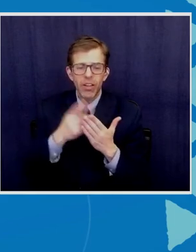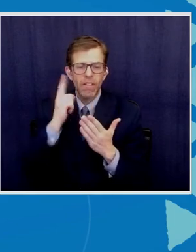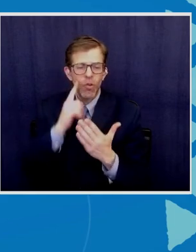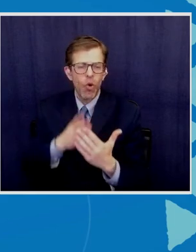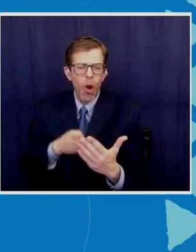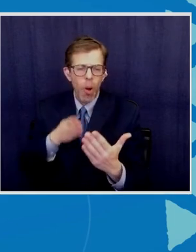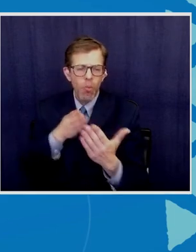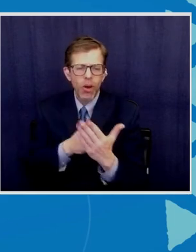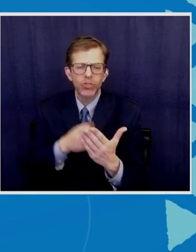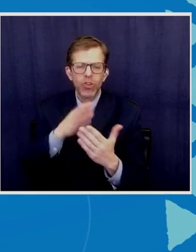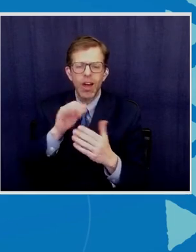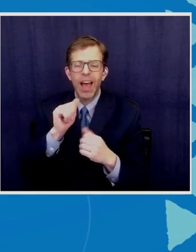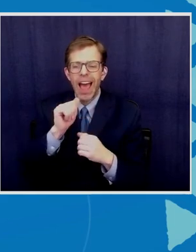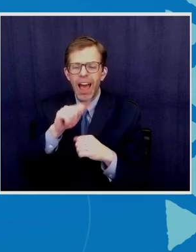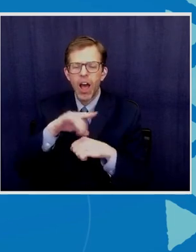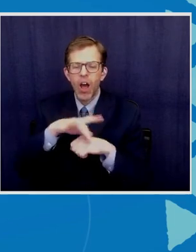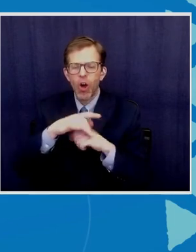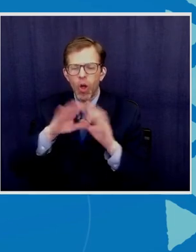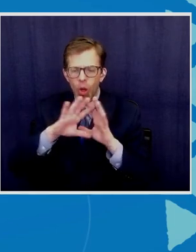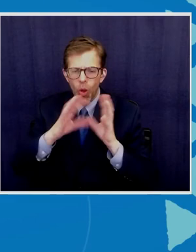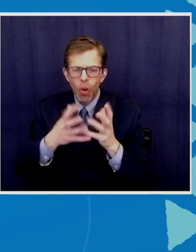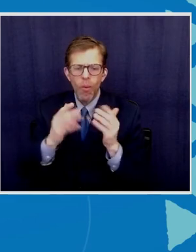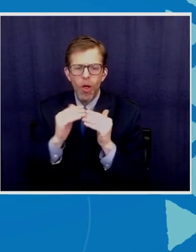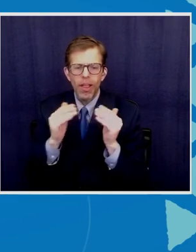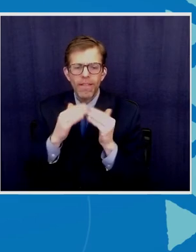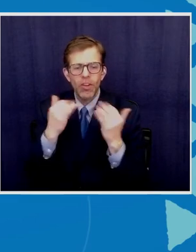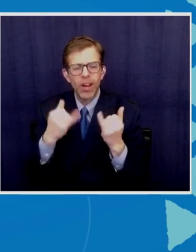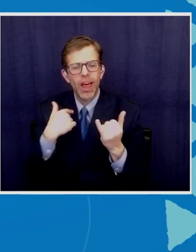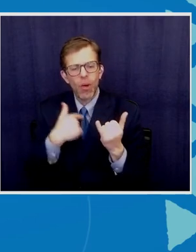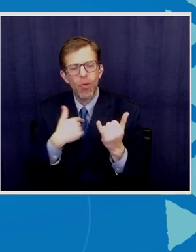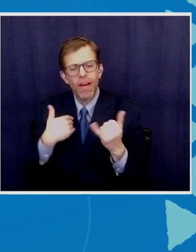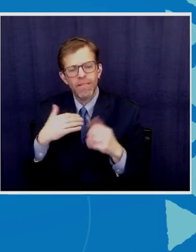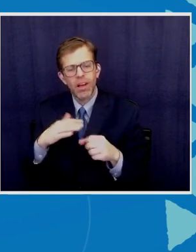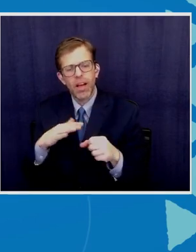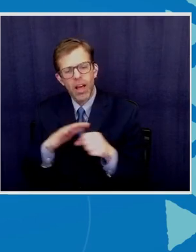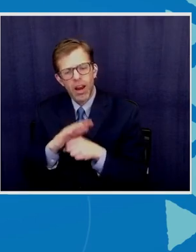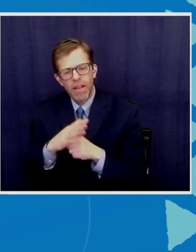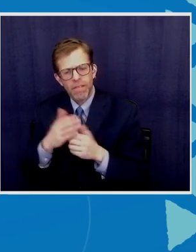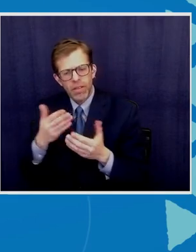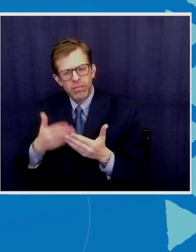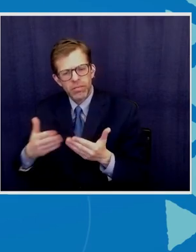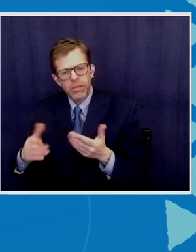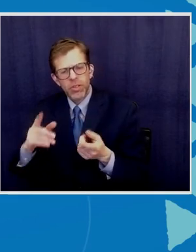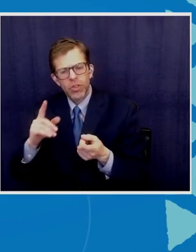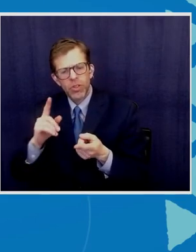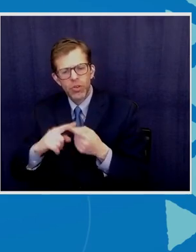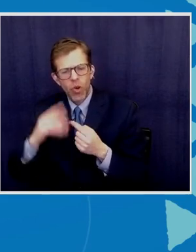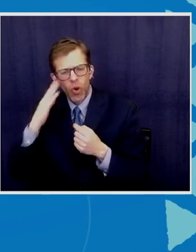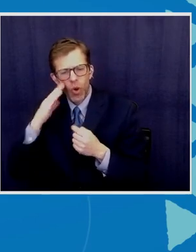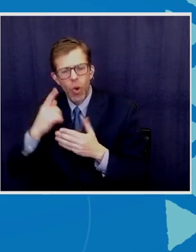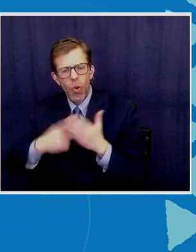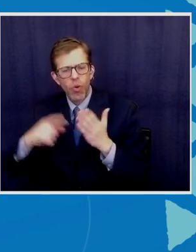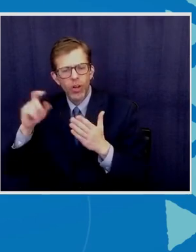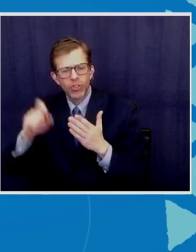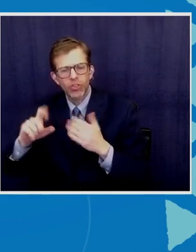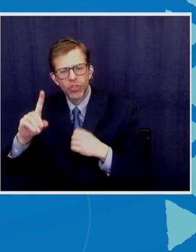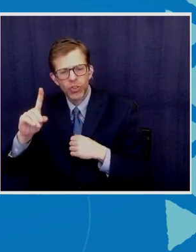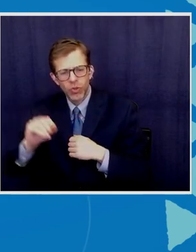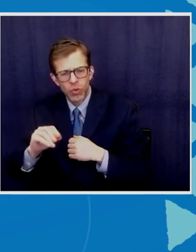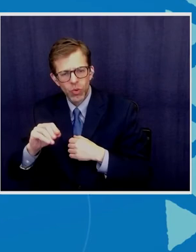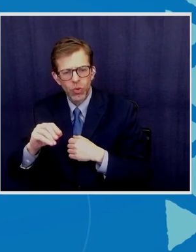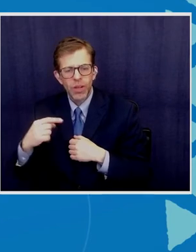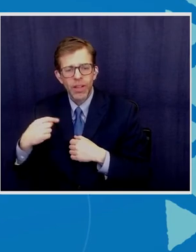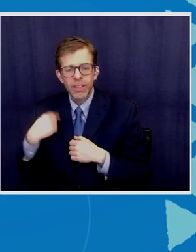global level because now we have enough means to do what you should do we have started since 2008